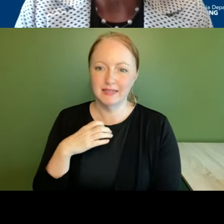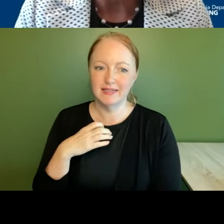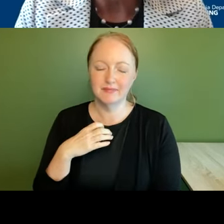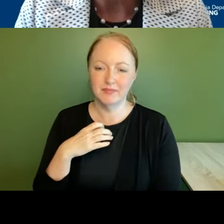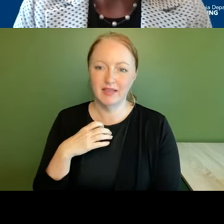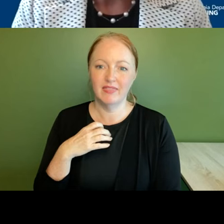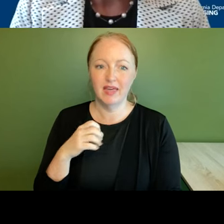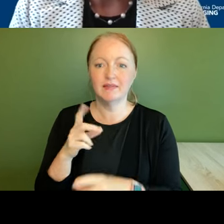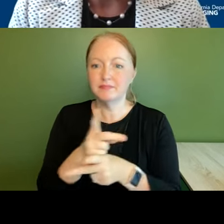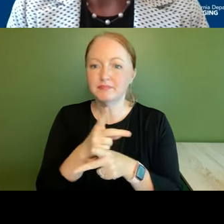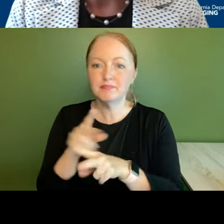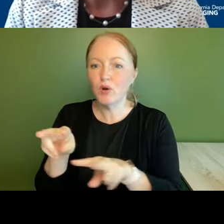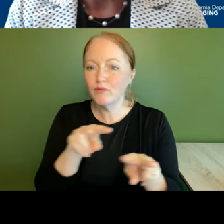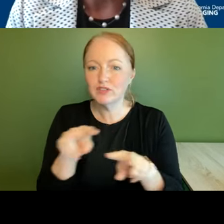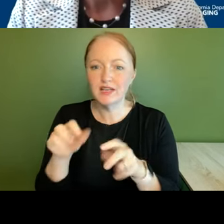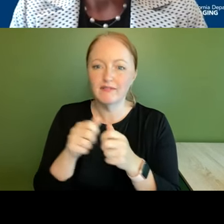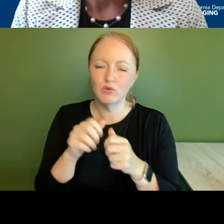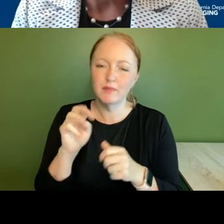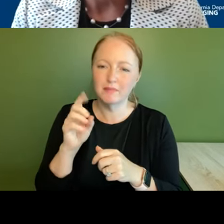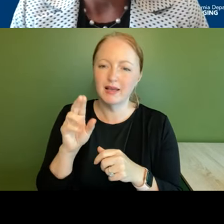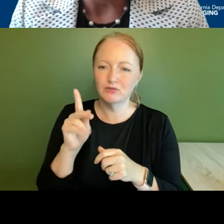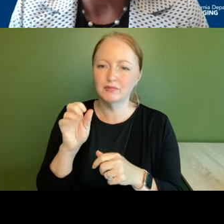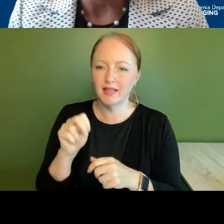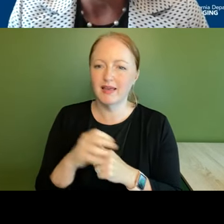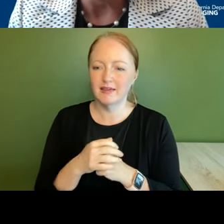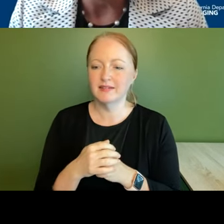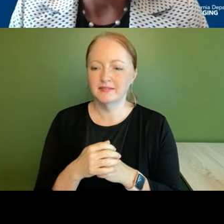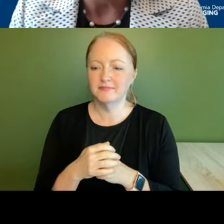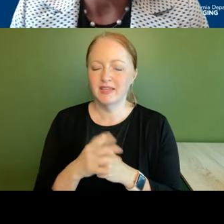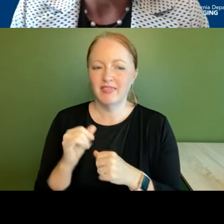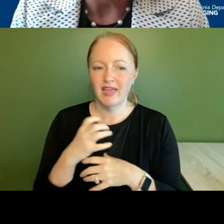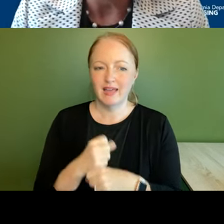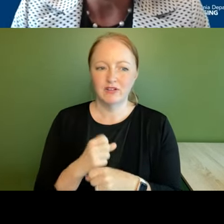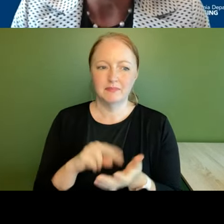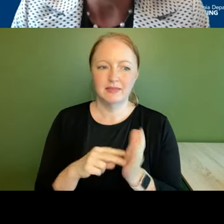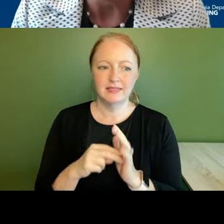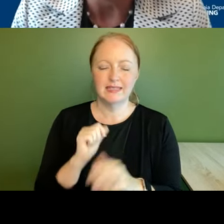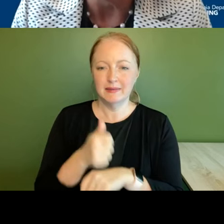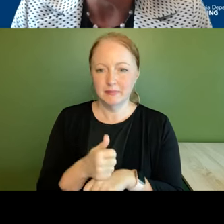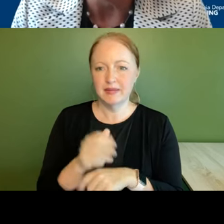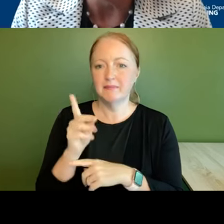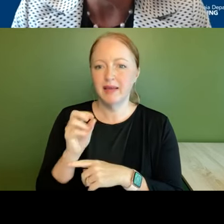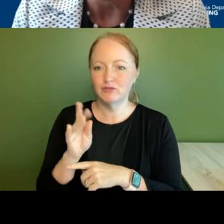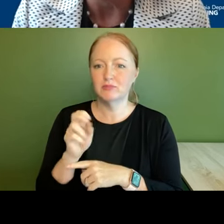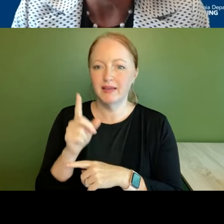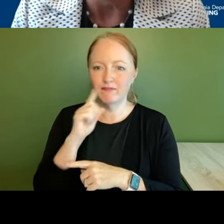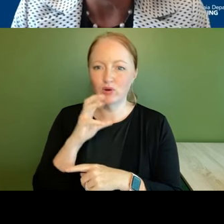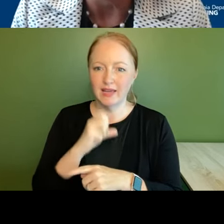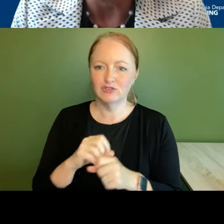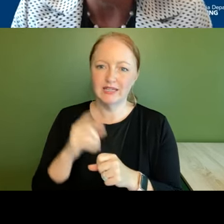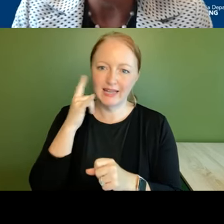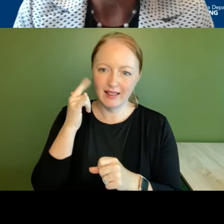performs oversight for the master plan and that acronym means implementing the master plan for aging in